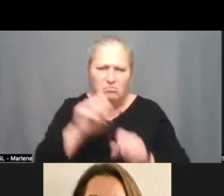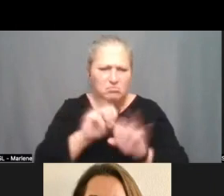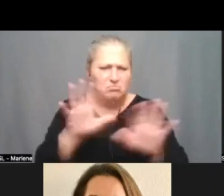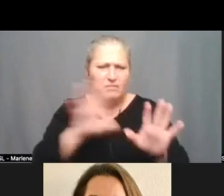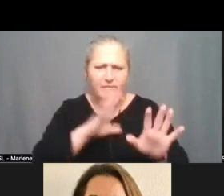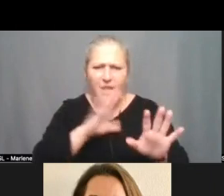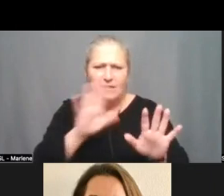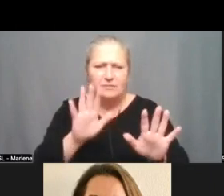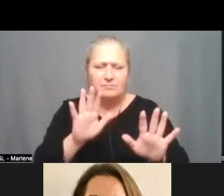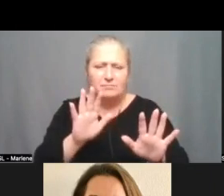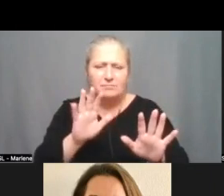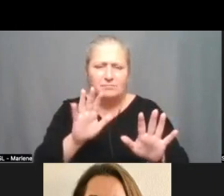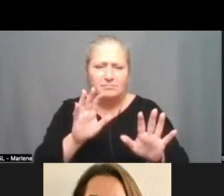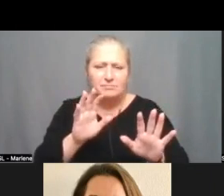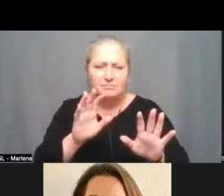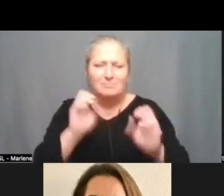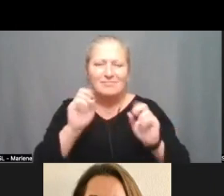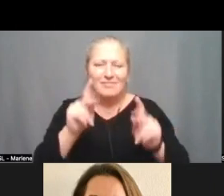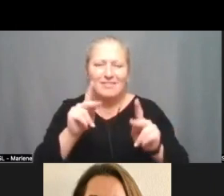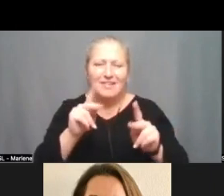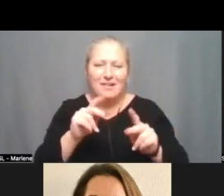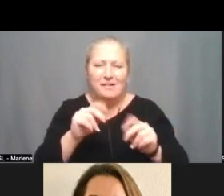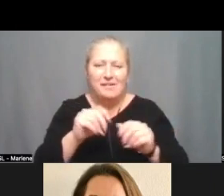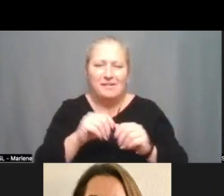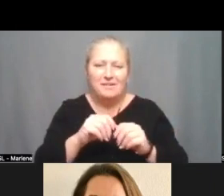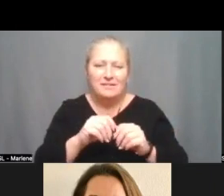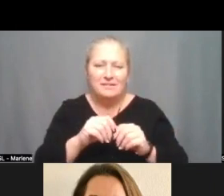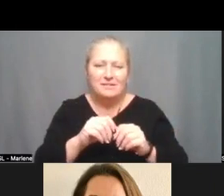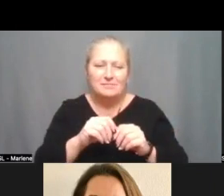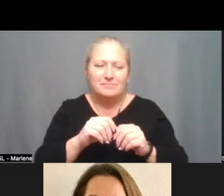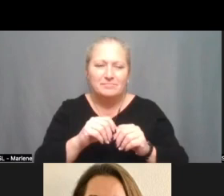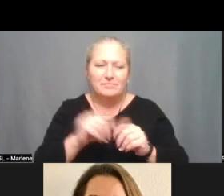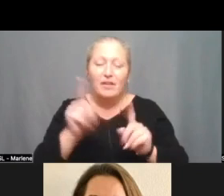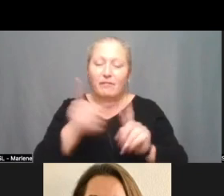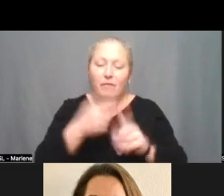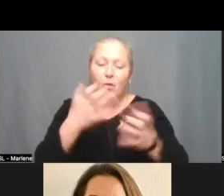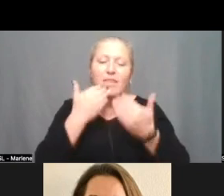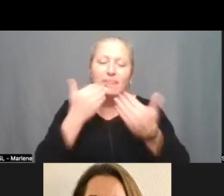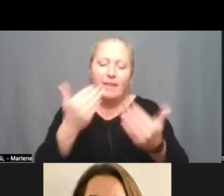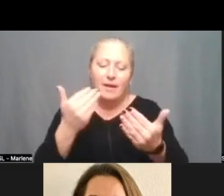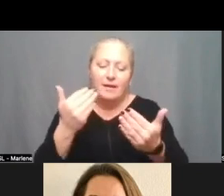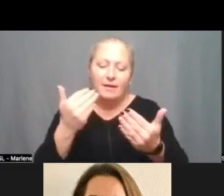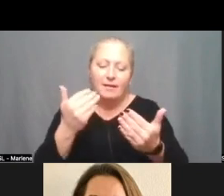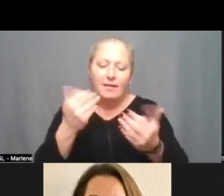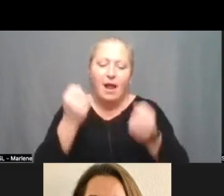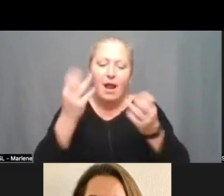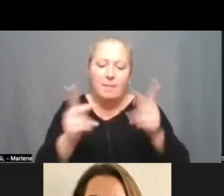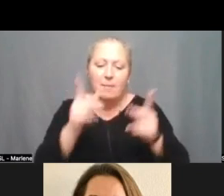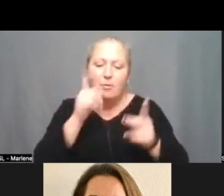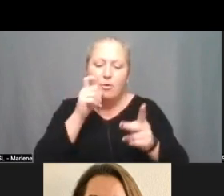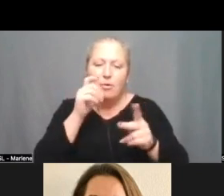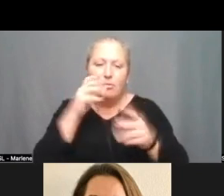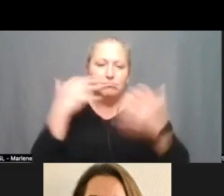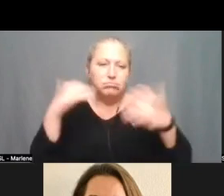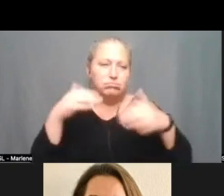that's okay there we go all right so i first want to thank um a lot of folks who put in a tremendous amount of